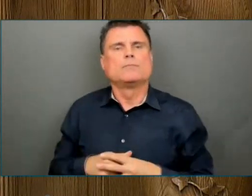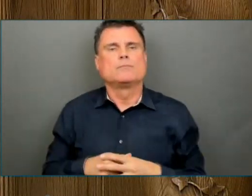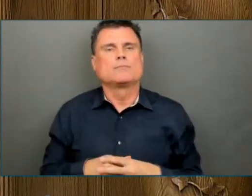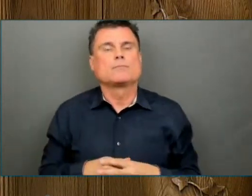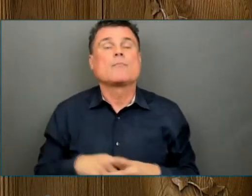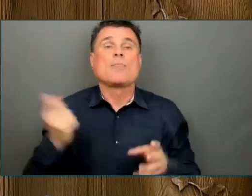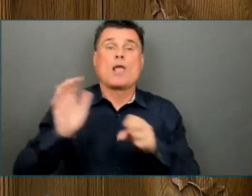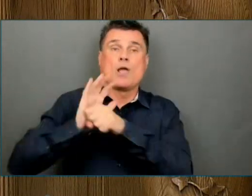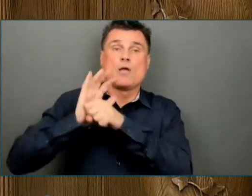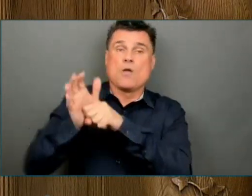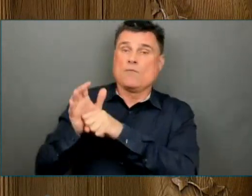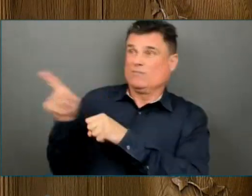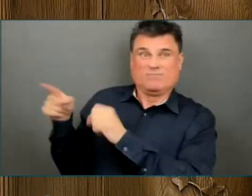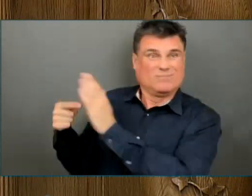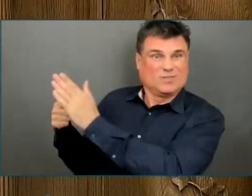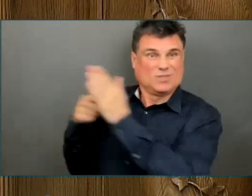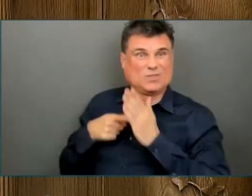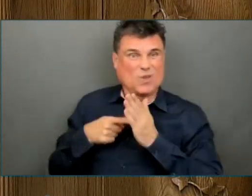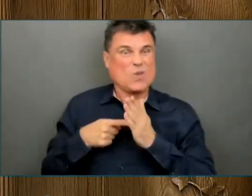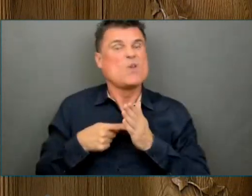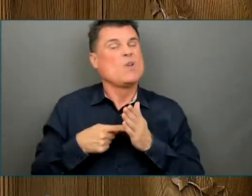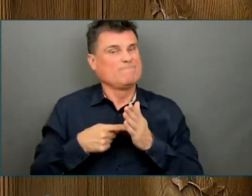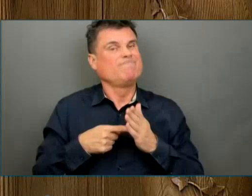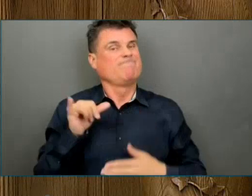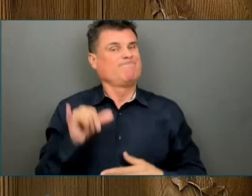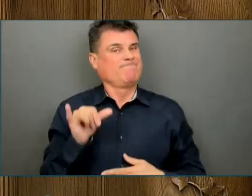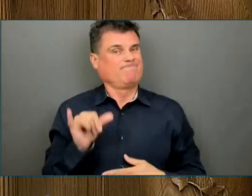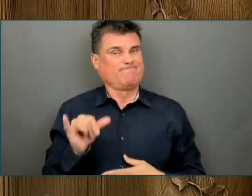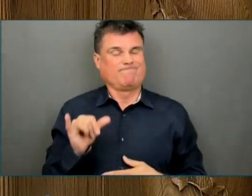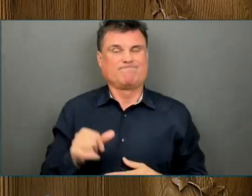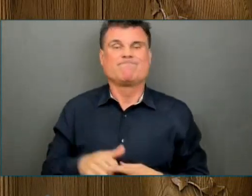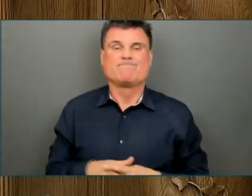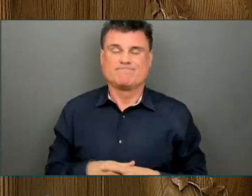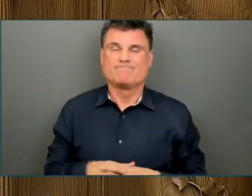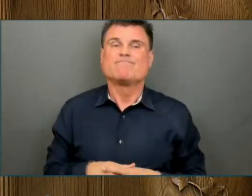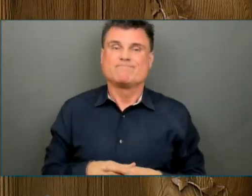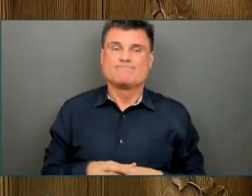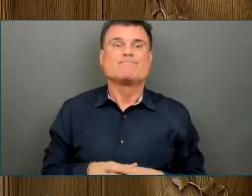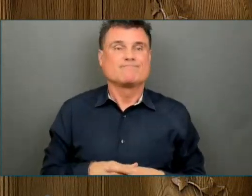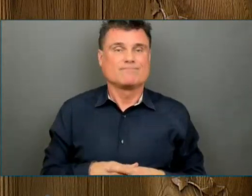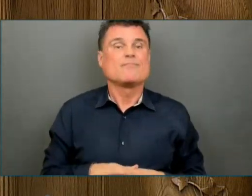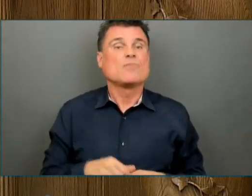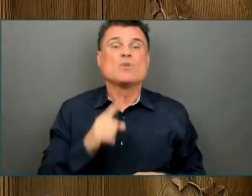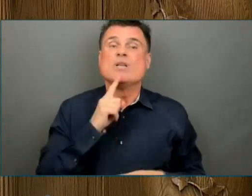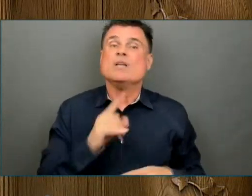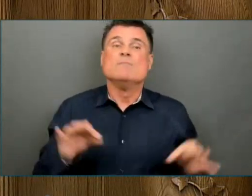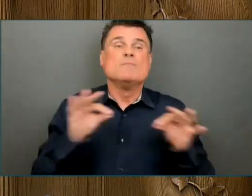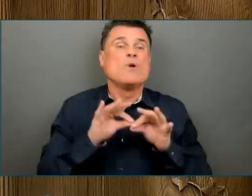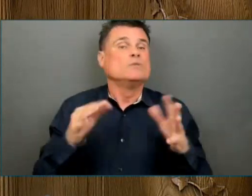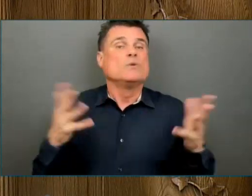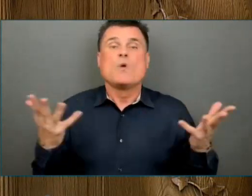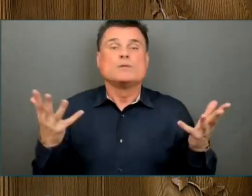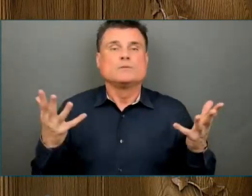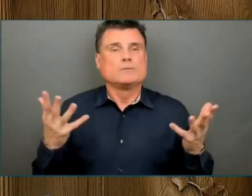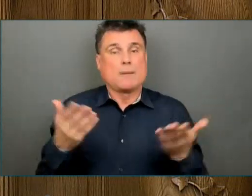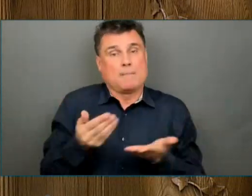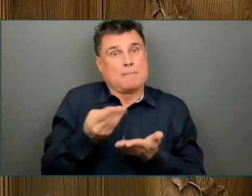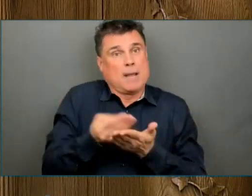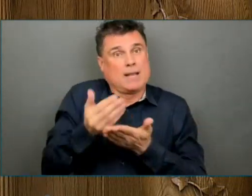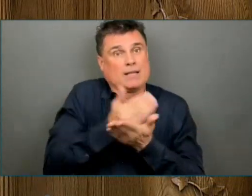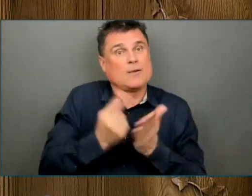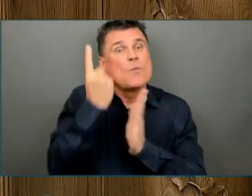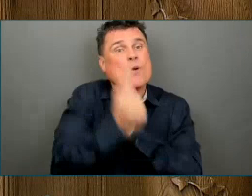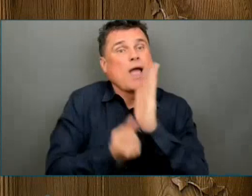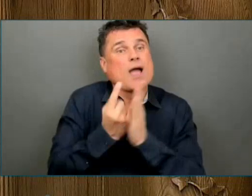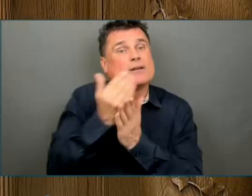BC's minimum wage will increase to over $15 an hour for the first time. This will give the lowest-income workers a well